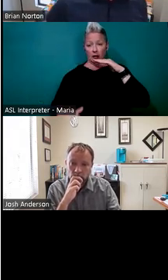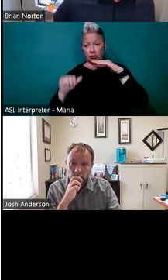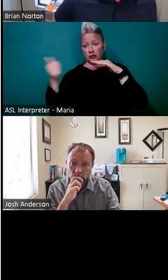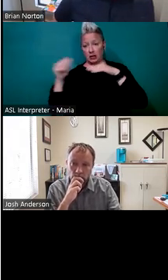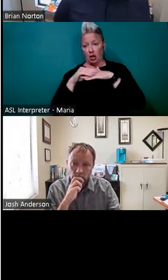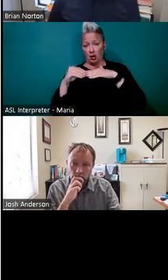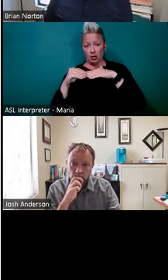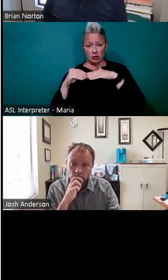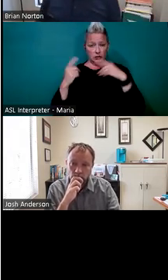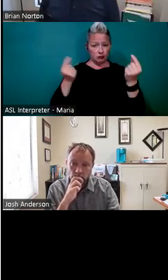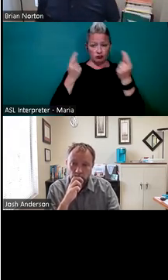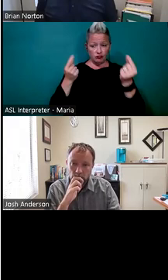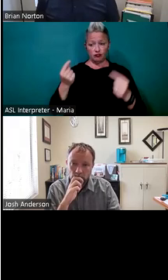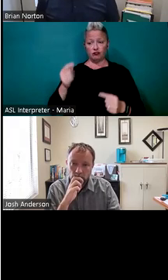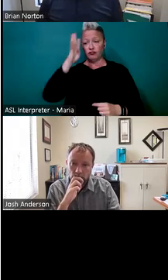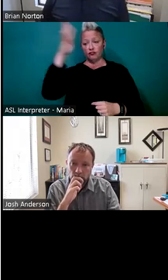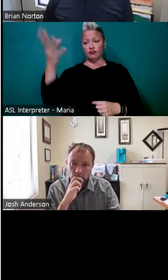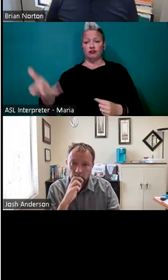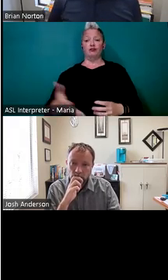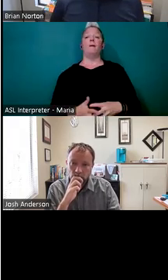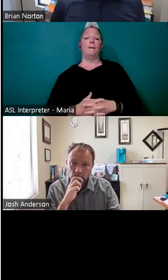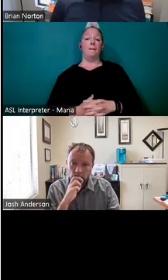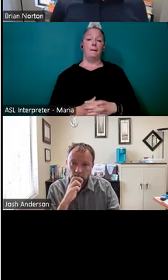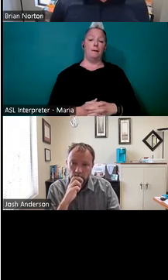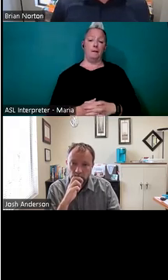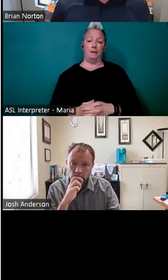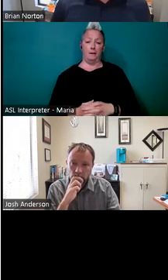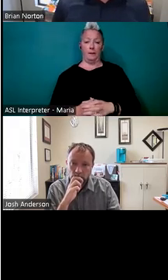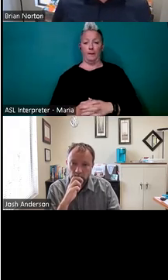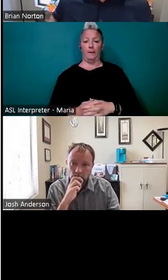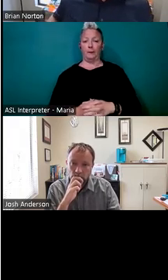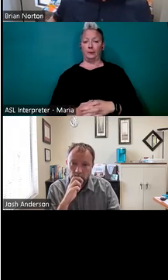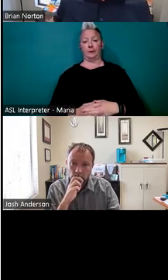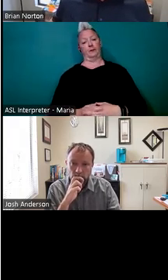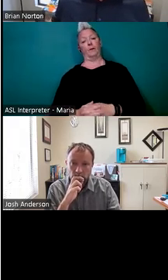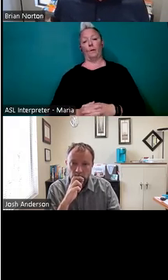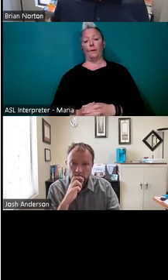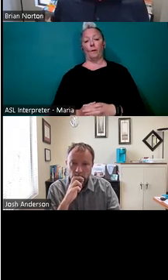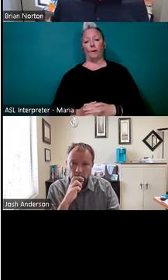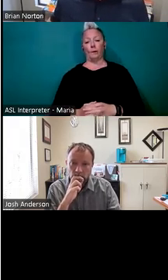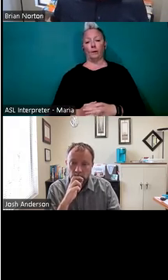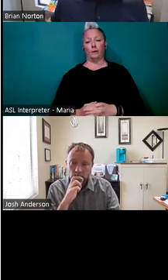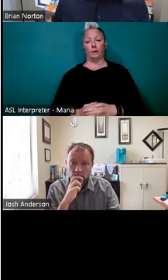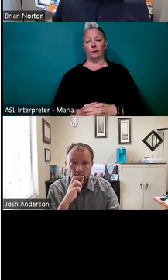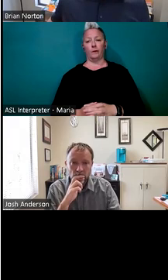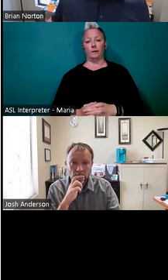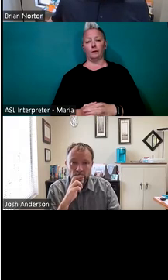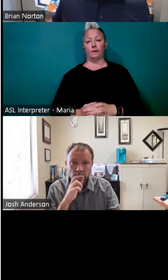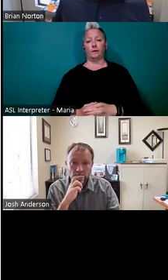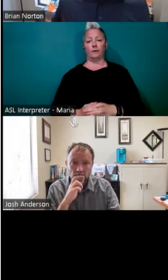you go and how do you help them understand where to put things throughout the store as they stock shelves?